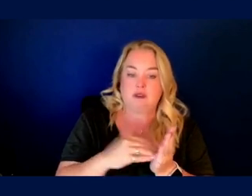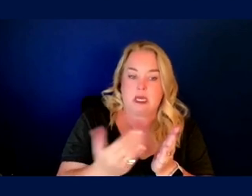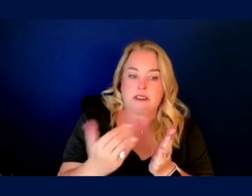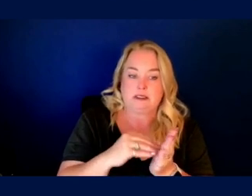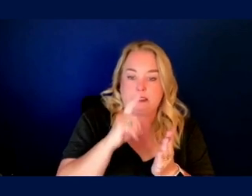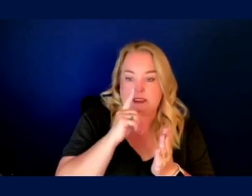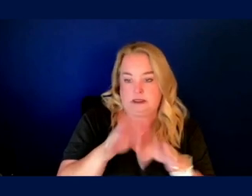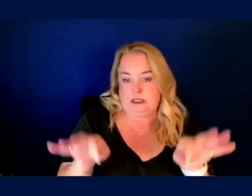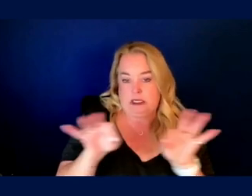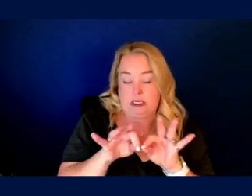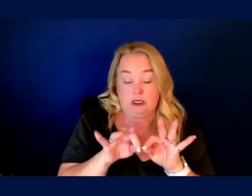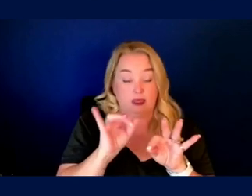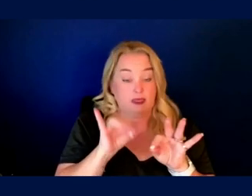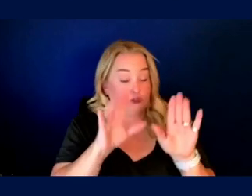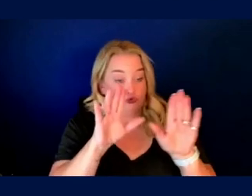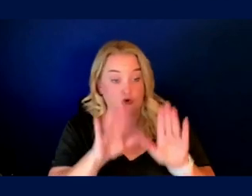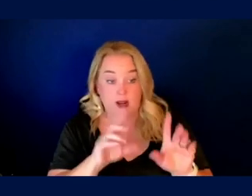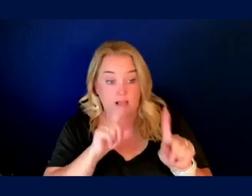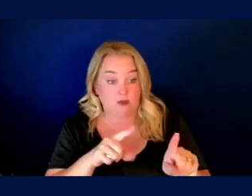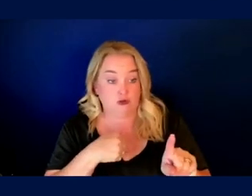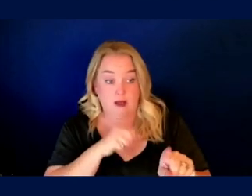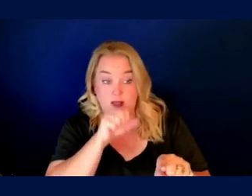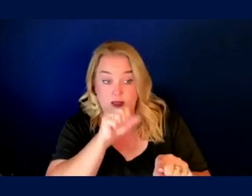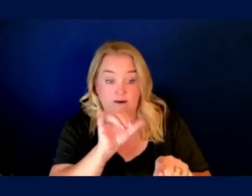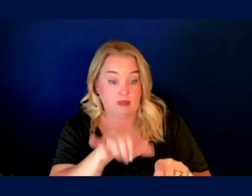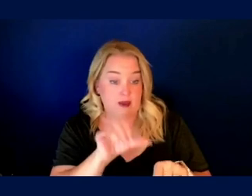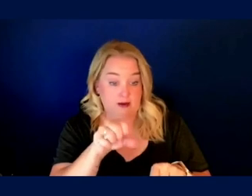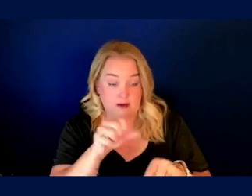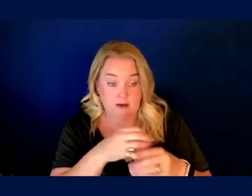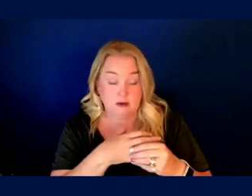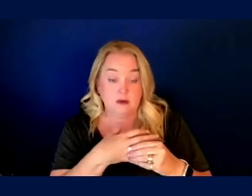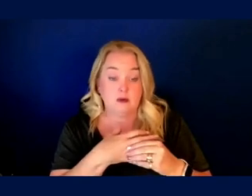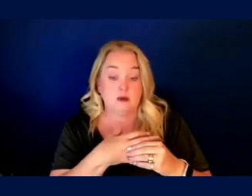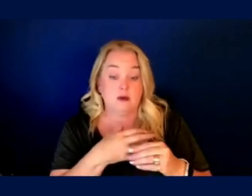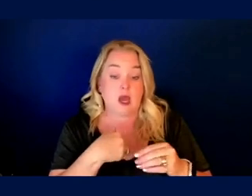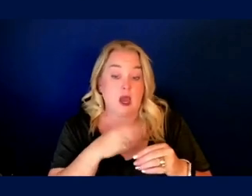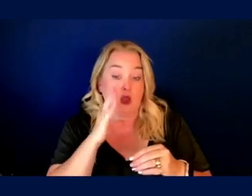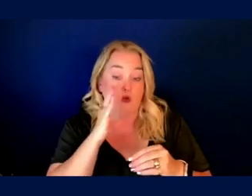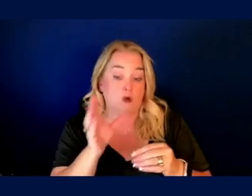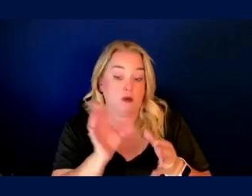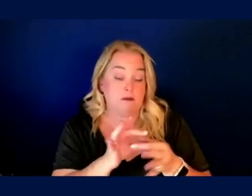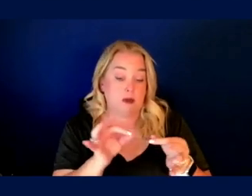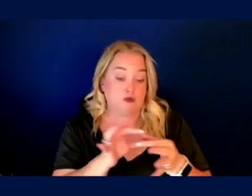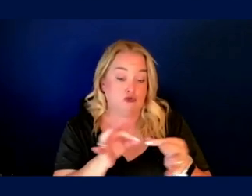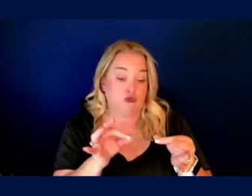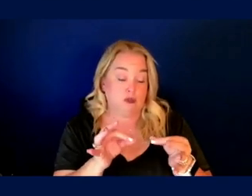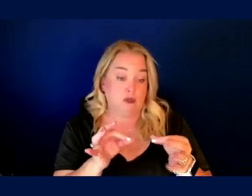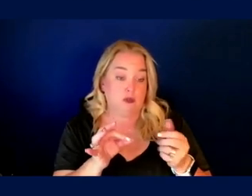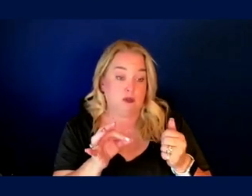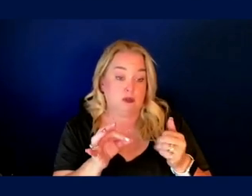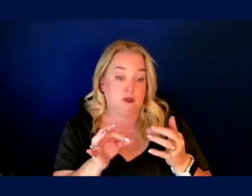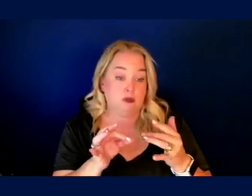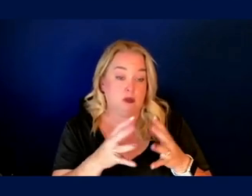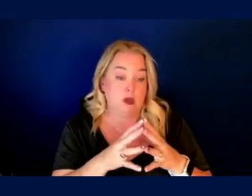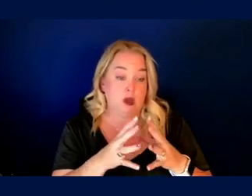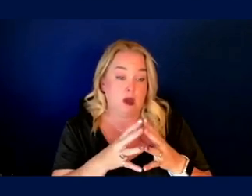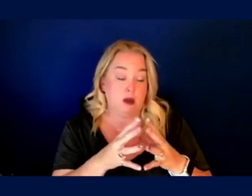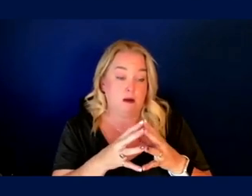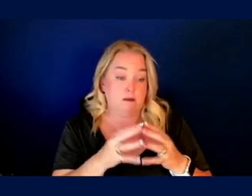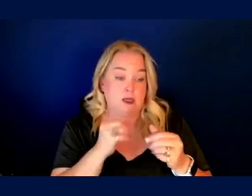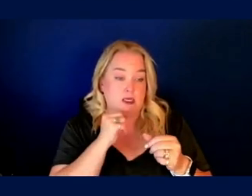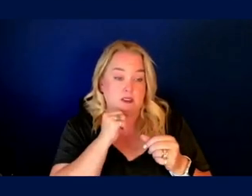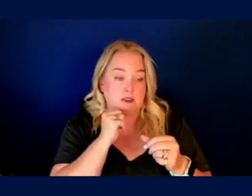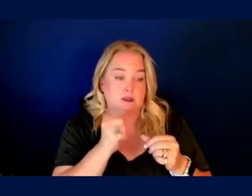That's a great, that's a great answer. I love that. So, and I'll point out that it's, uh, it's not just,